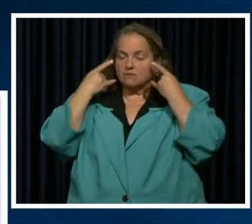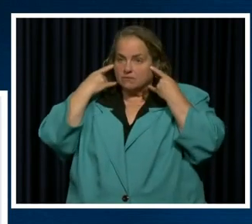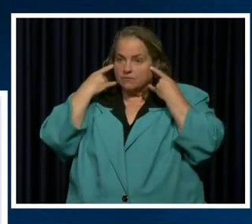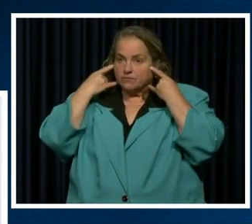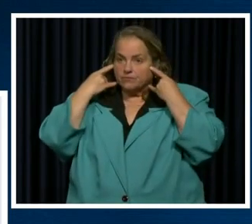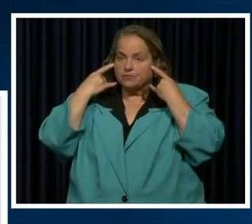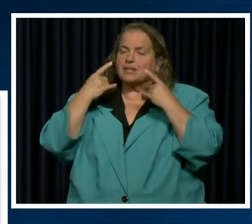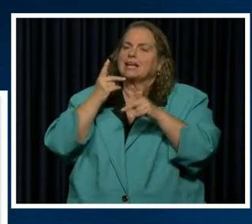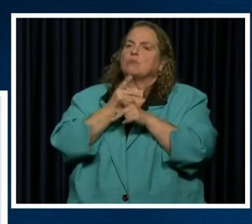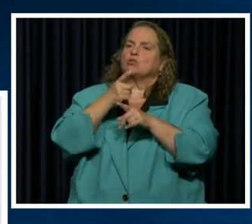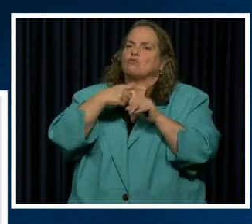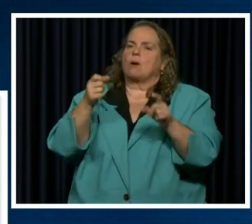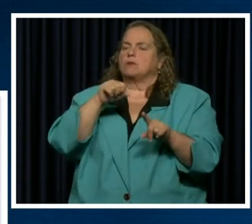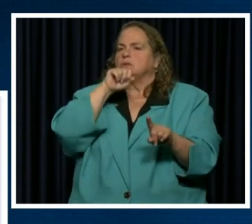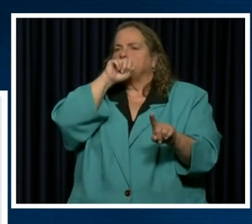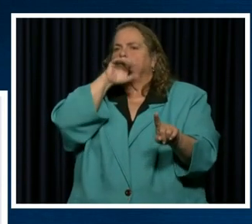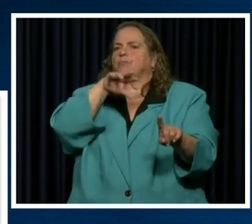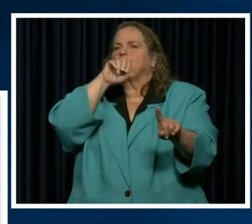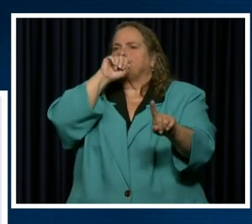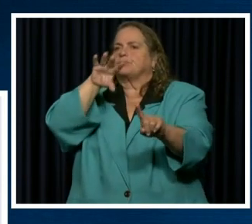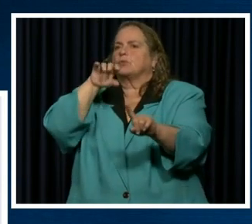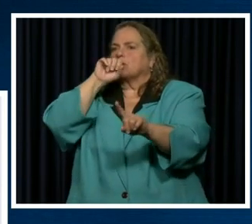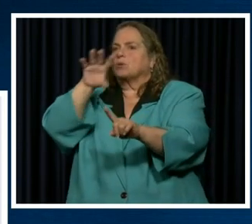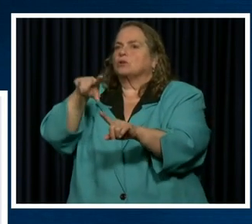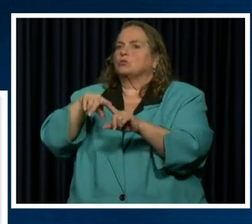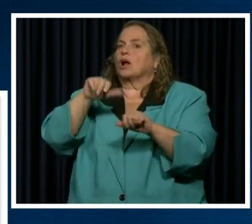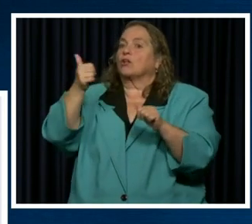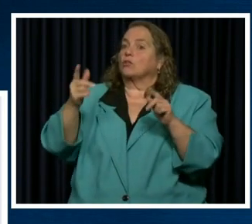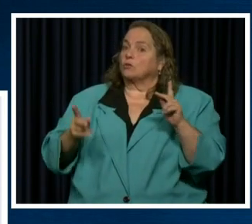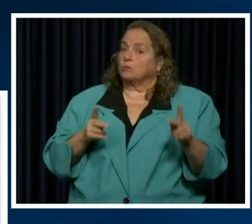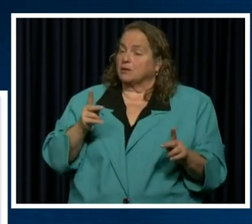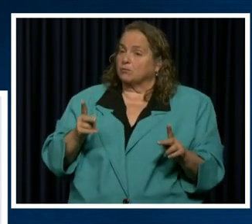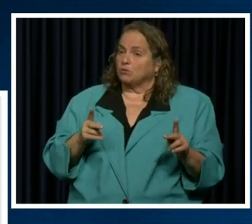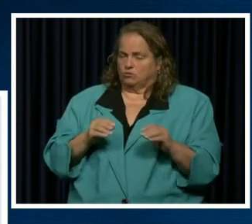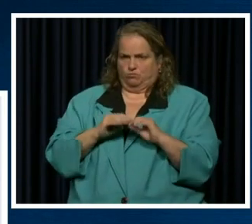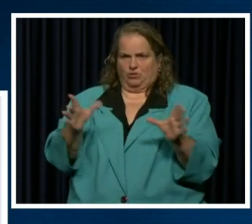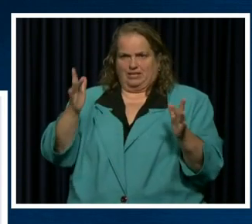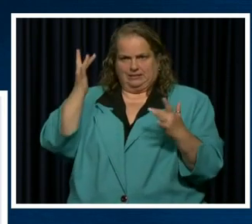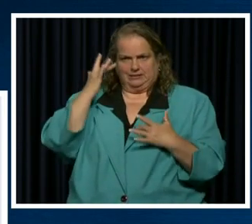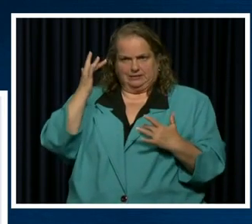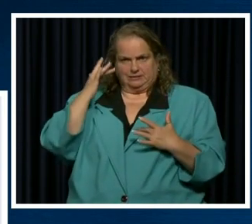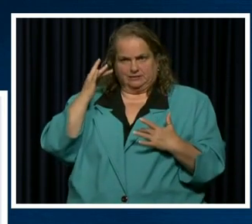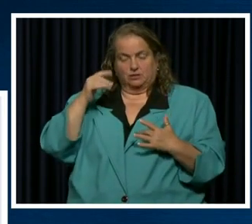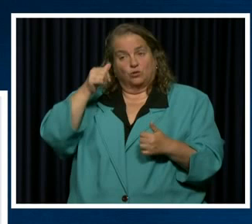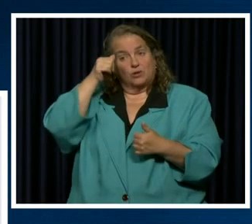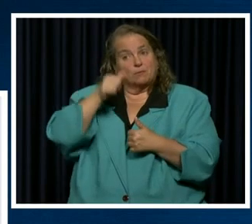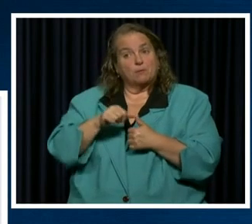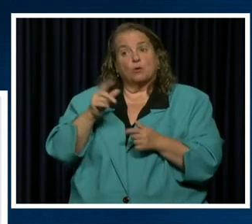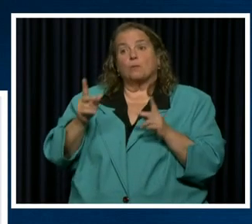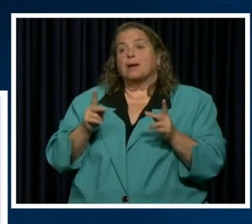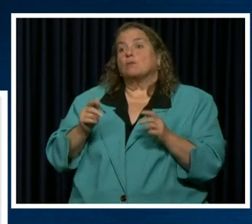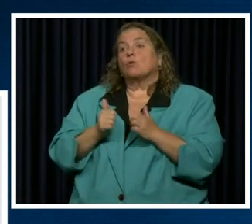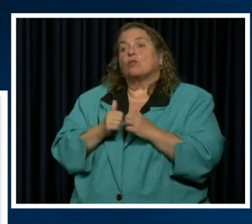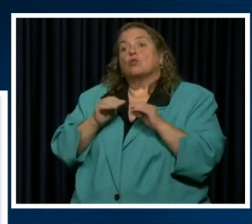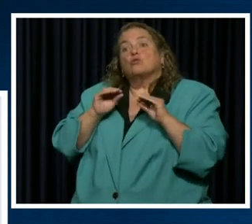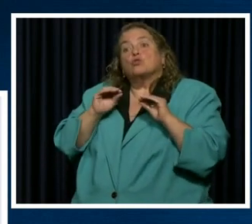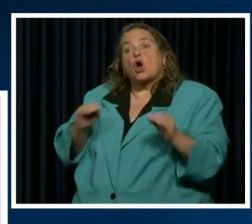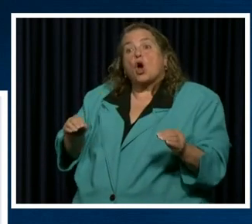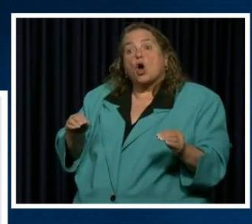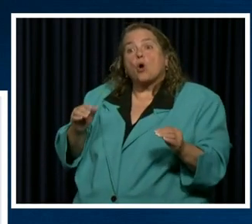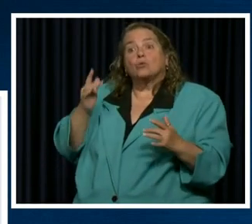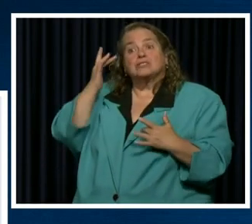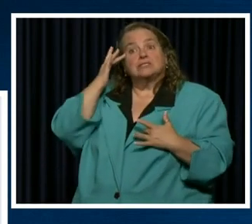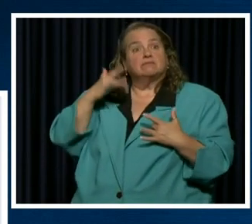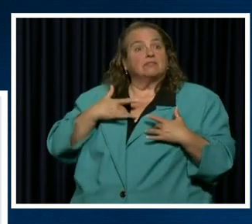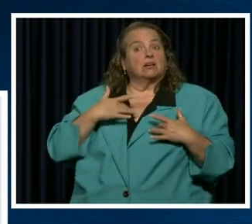on. It keeps you from spraying secretions towards other people and spreading infection. And remember, people without symptoms can have infection and spread